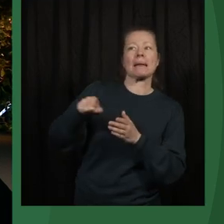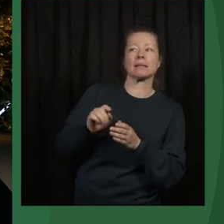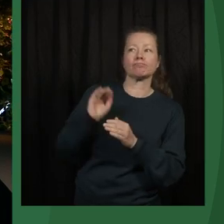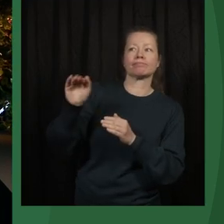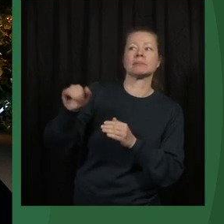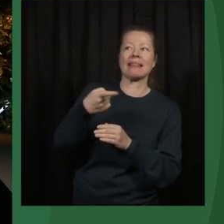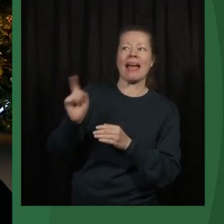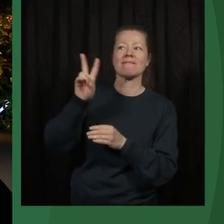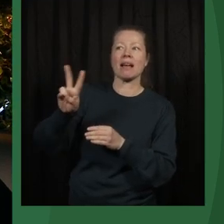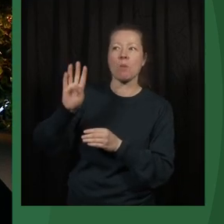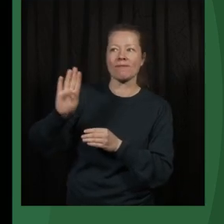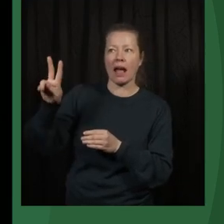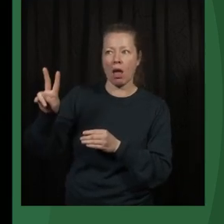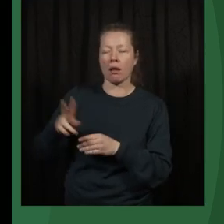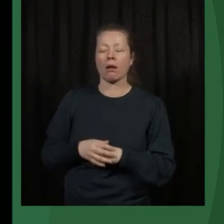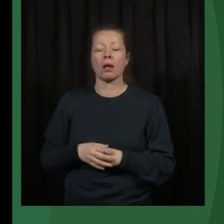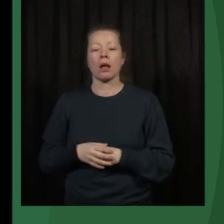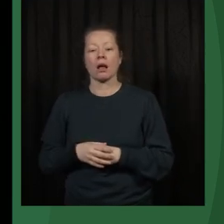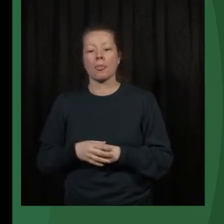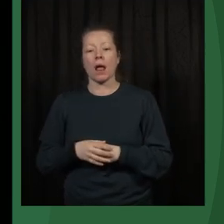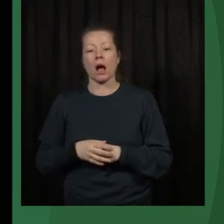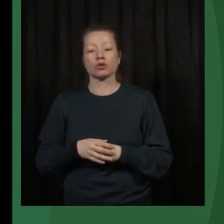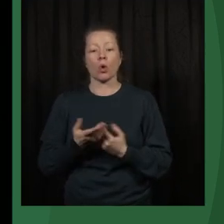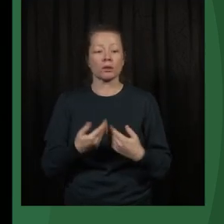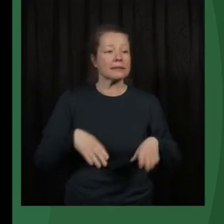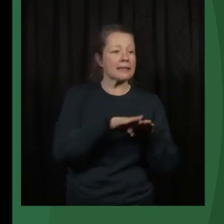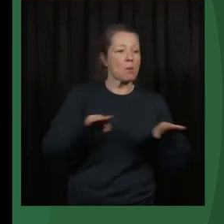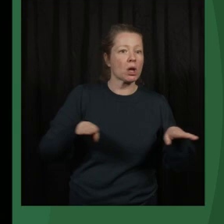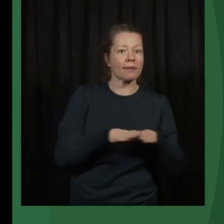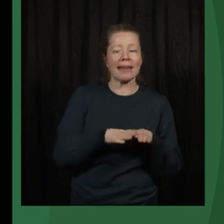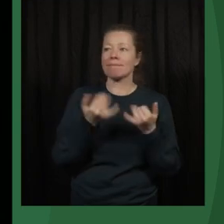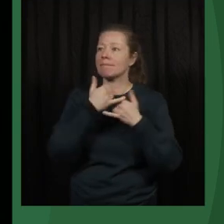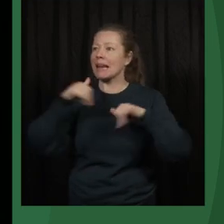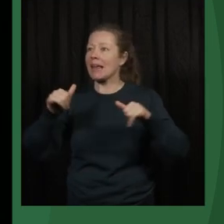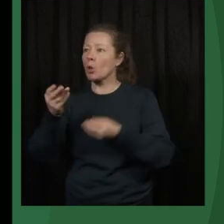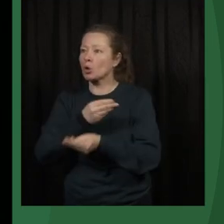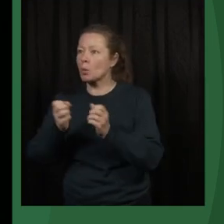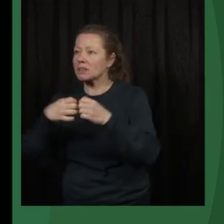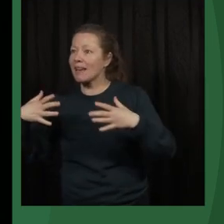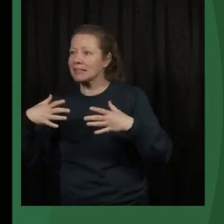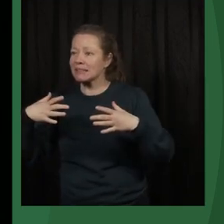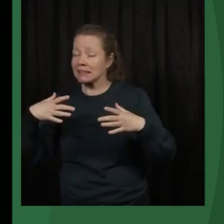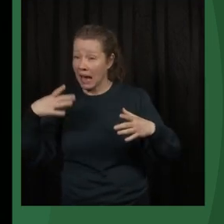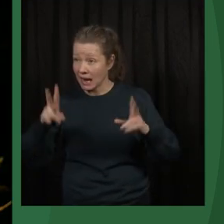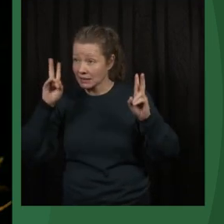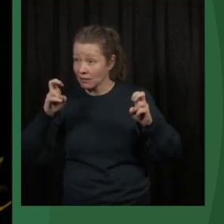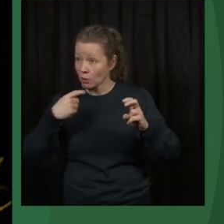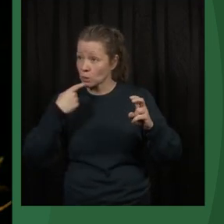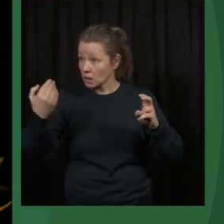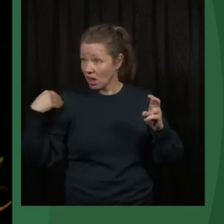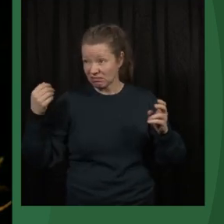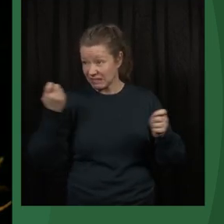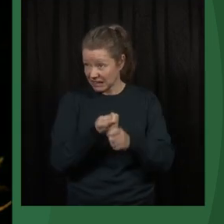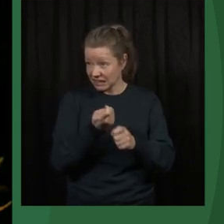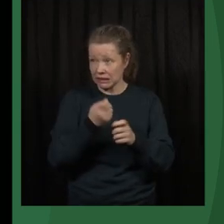The unbeatable combination of democracy, liberty and economic growth. I think that was the quote that you said, close enough.